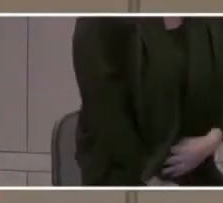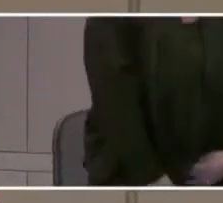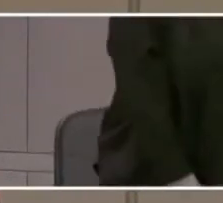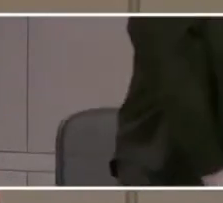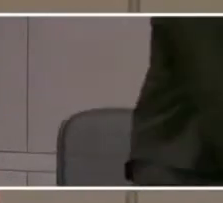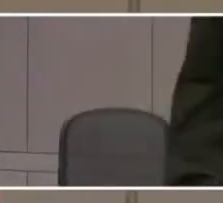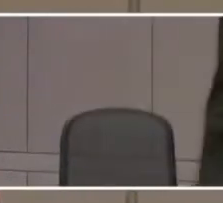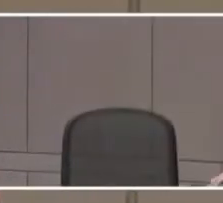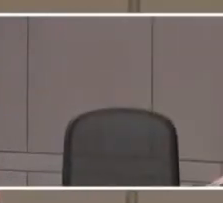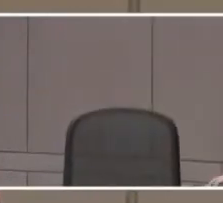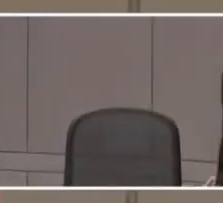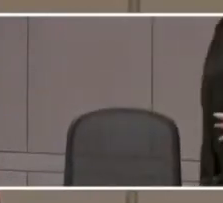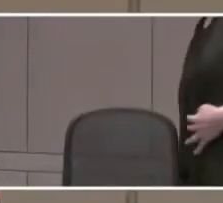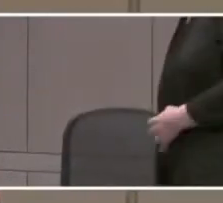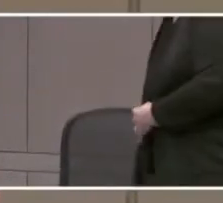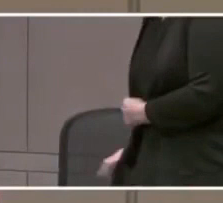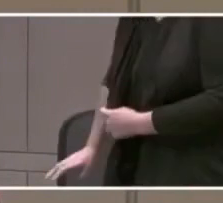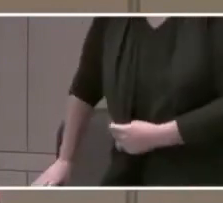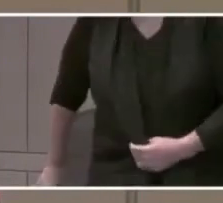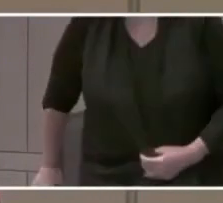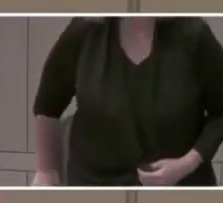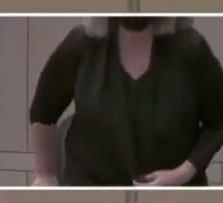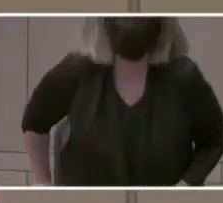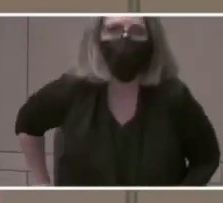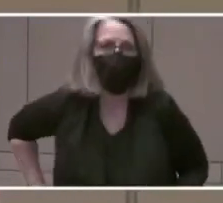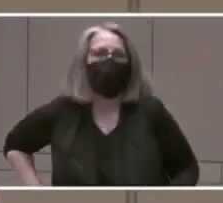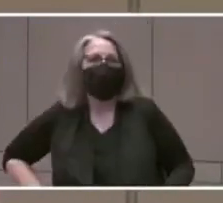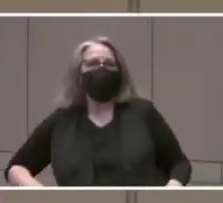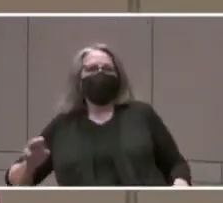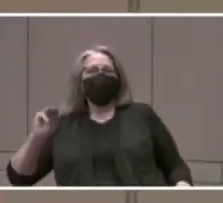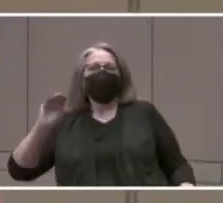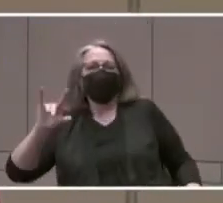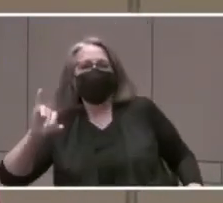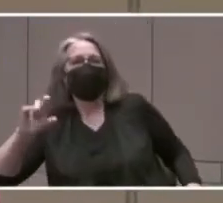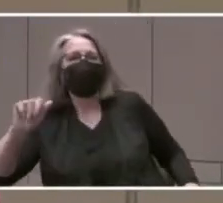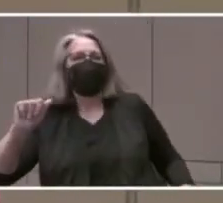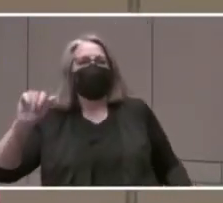She's virtual. All right. Melissa Easley.